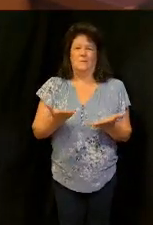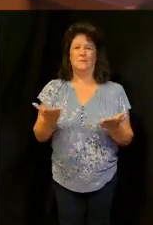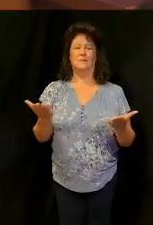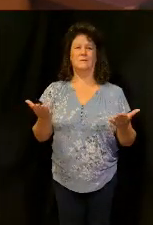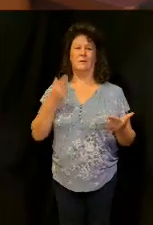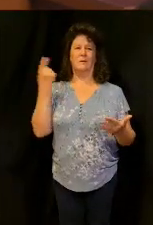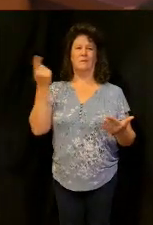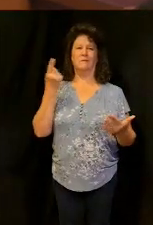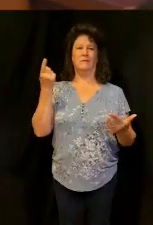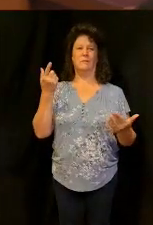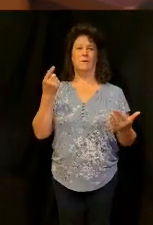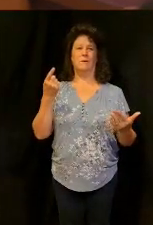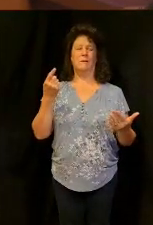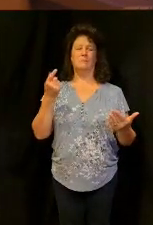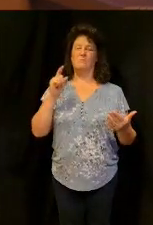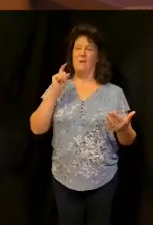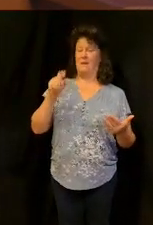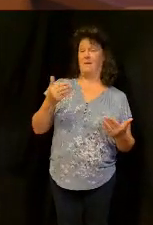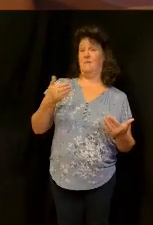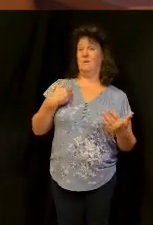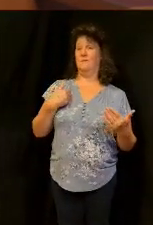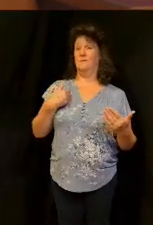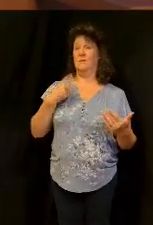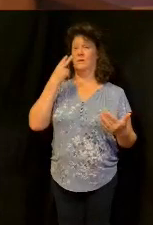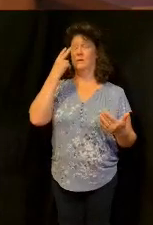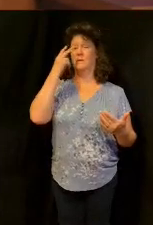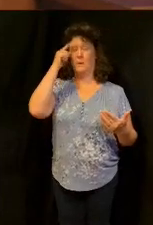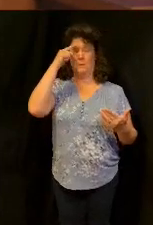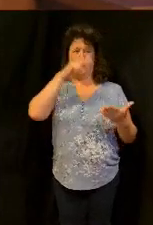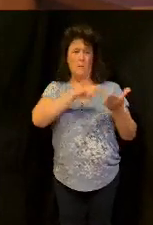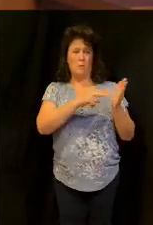always have to you always have to see purpose in your giving or you'll stop